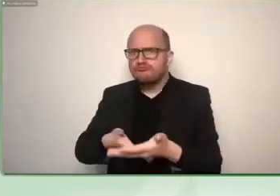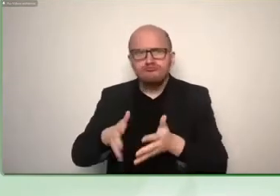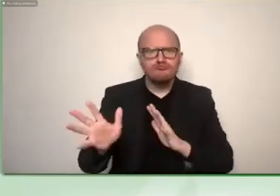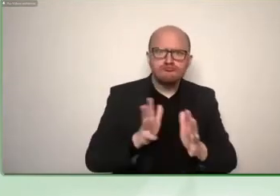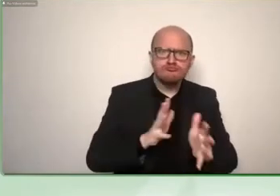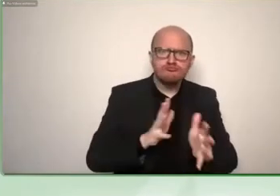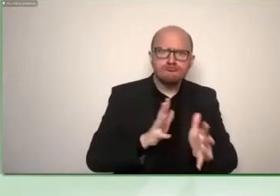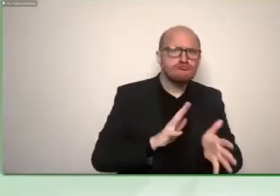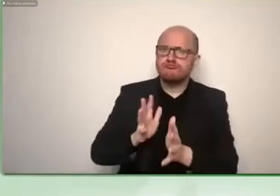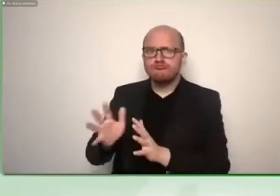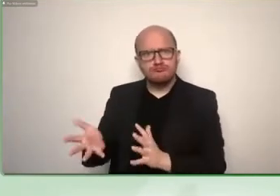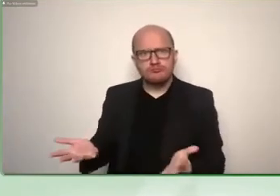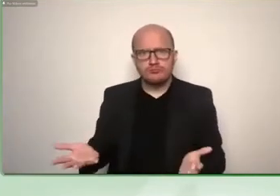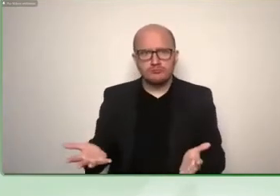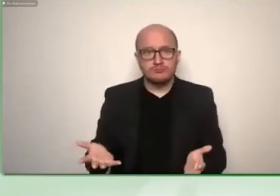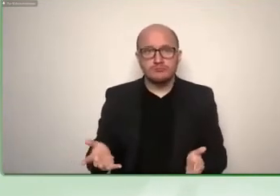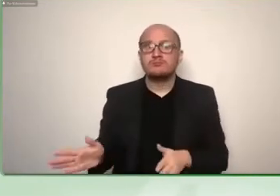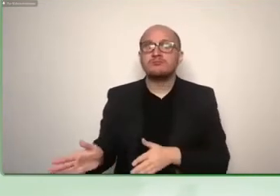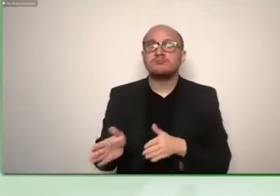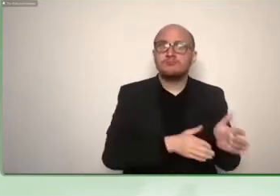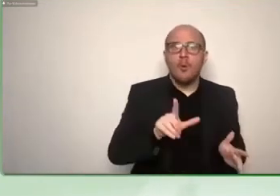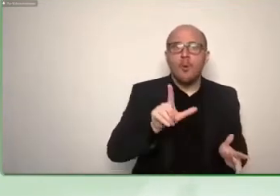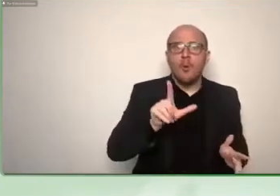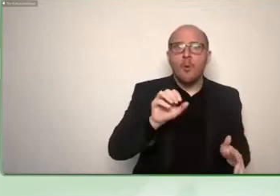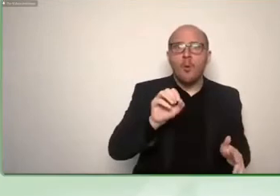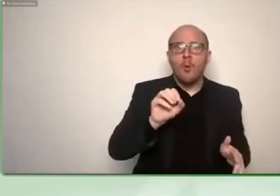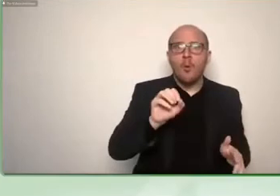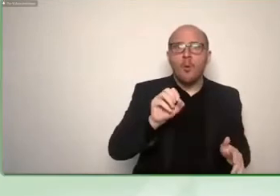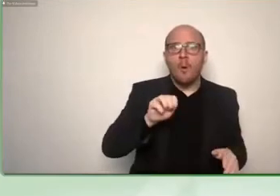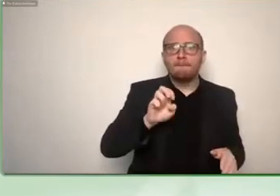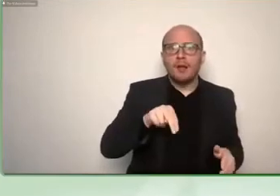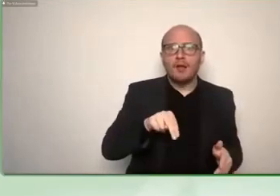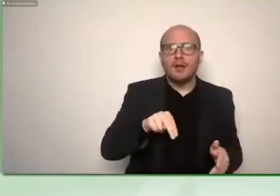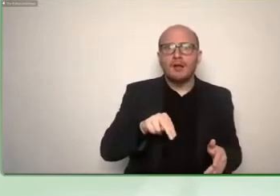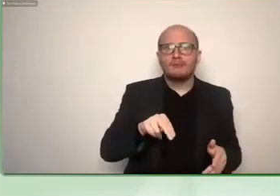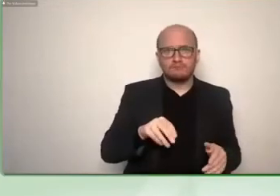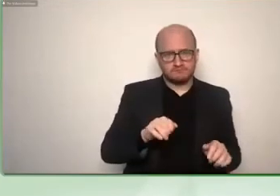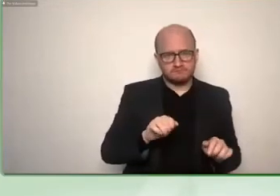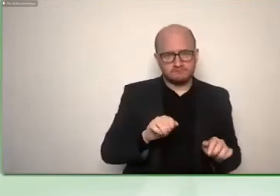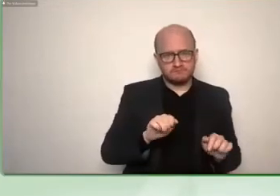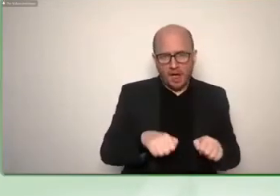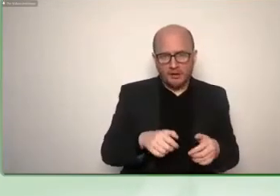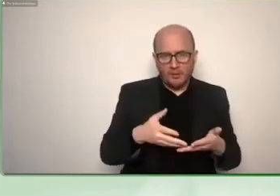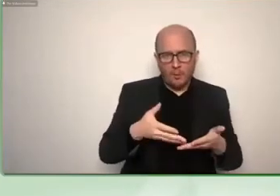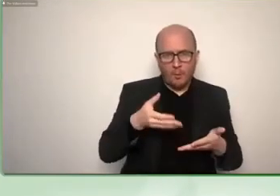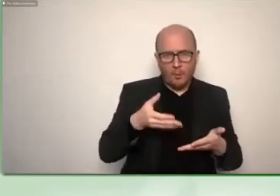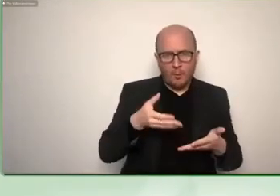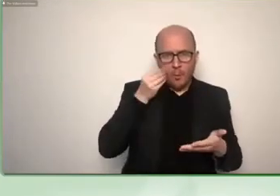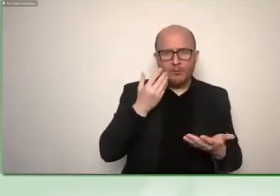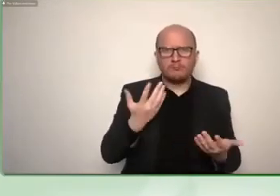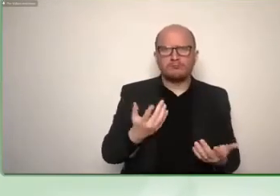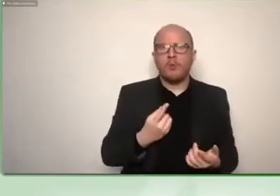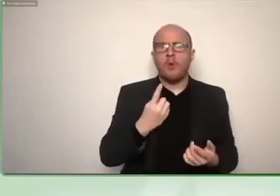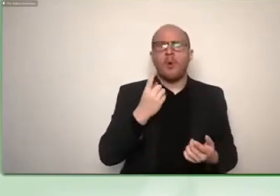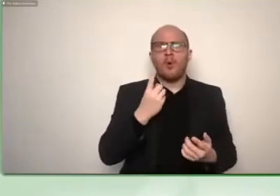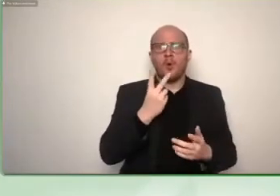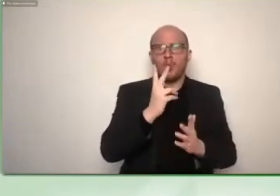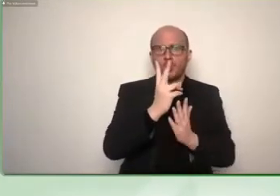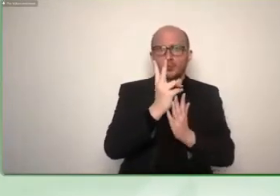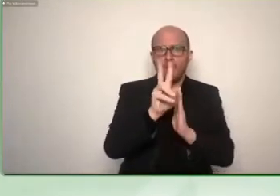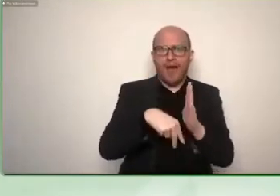and and the course is structured that you have one meeting with two hours and